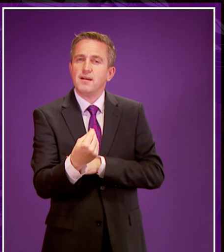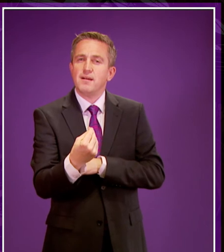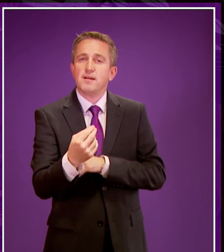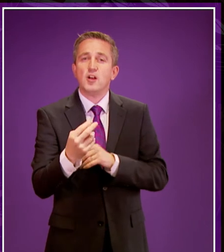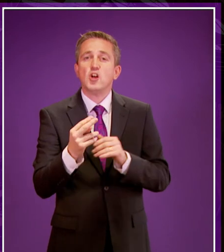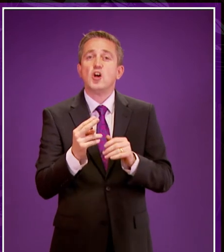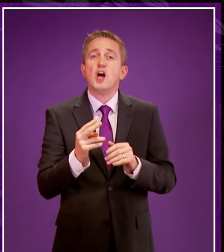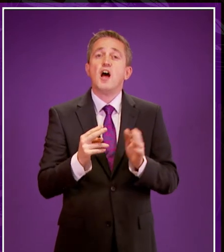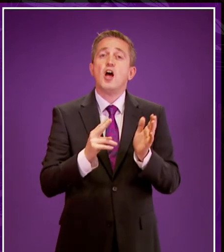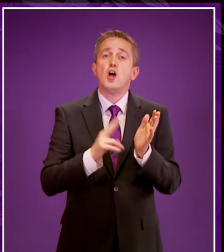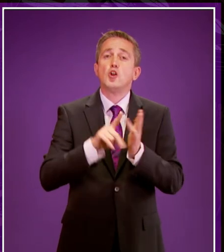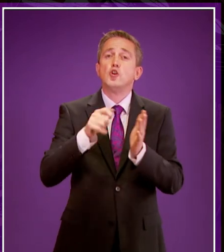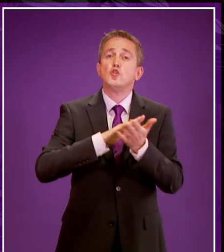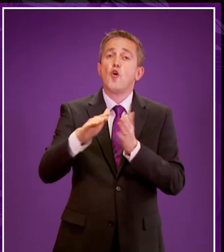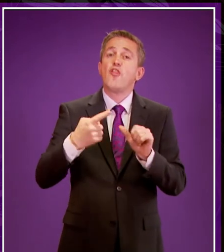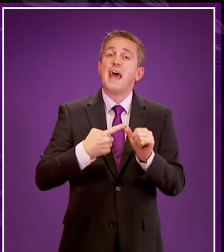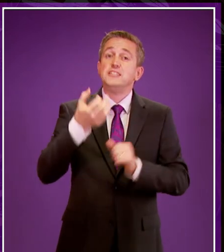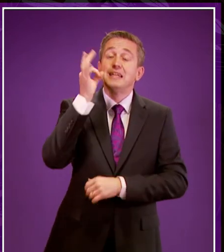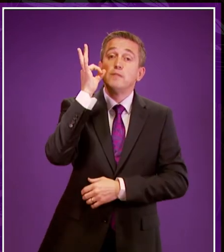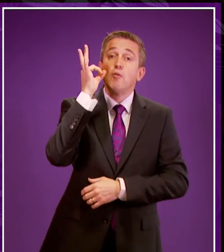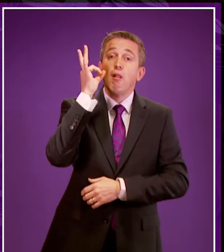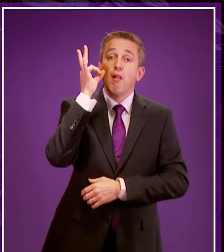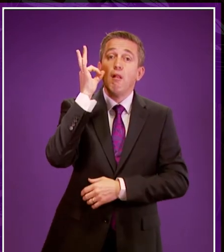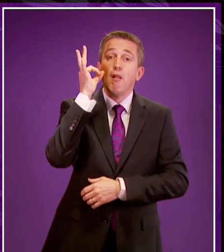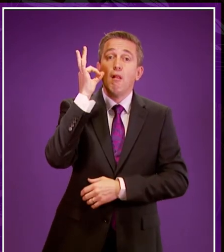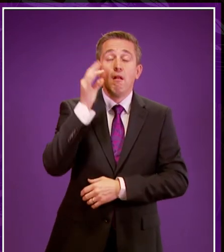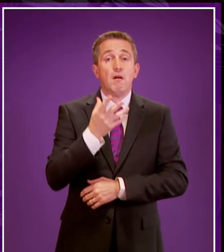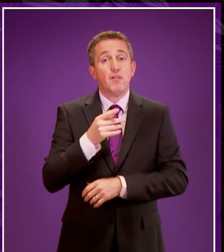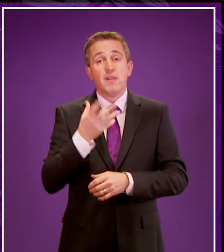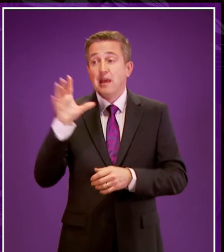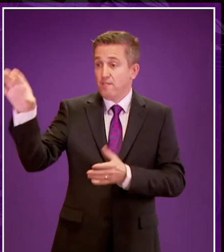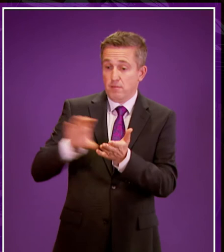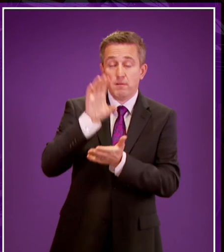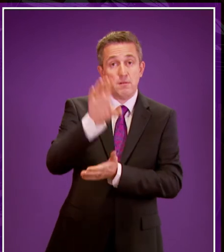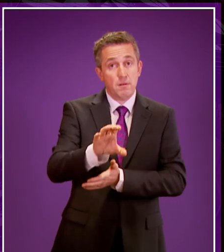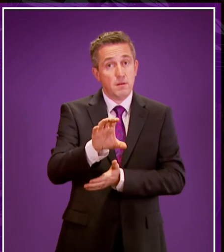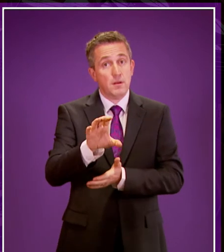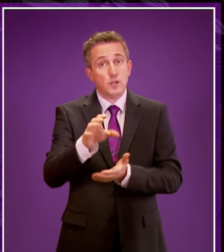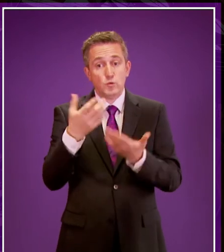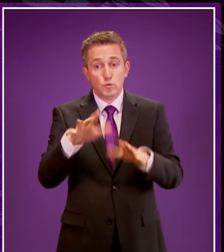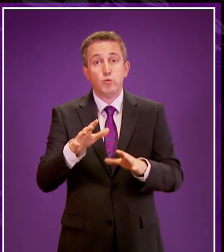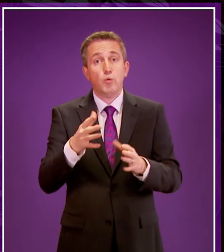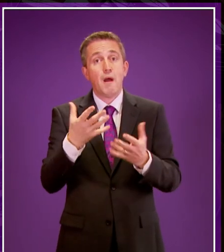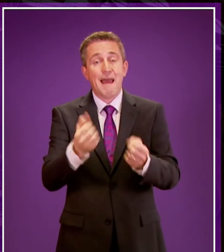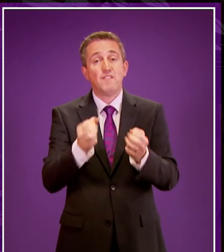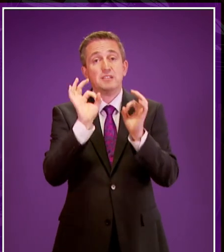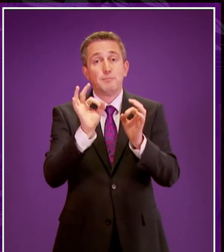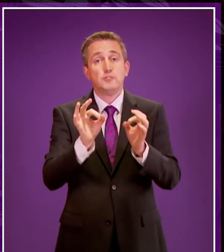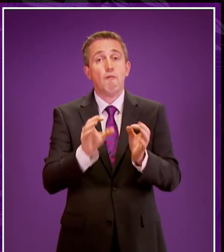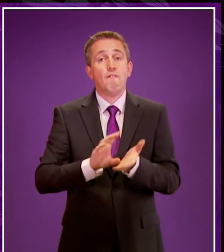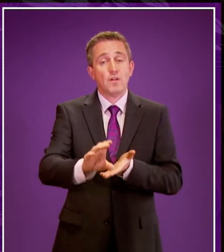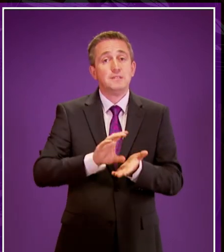North Ayrshire Council, for example, who are using the Cabinet Secretary's Attainment Fund to fund Place to Be, which is